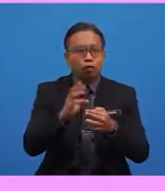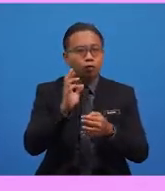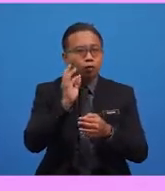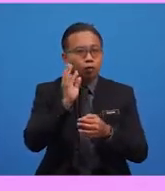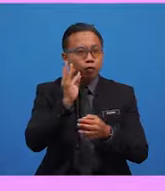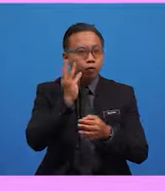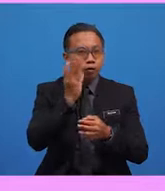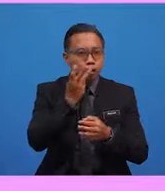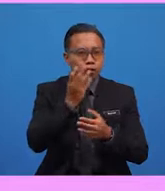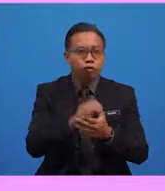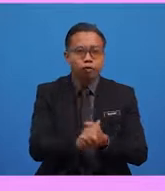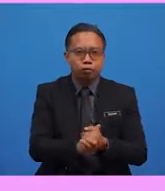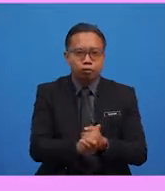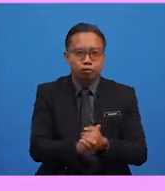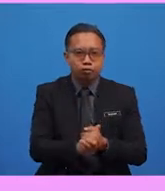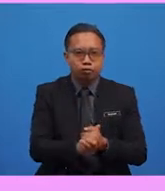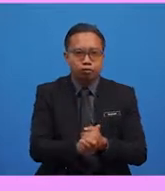the use for indefinite article.